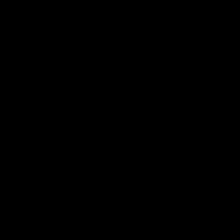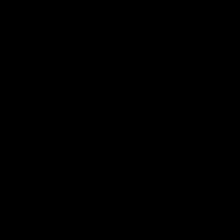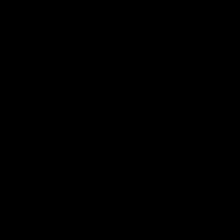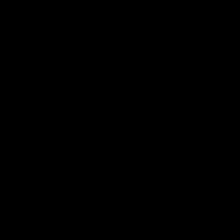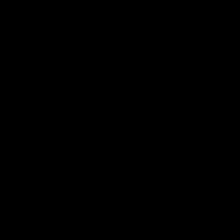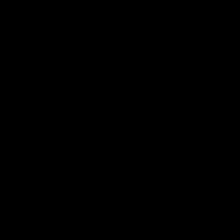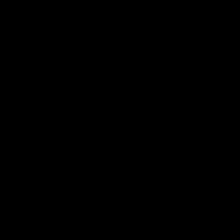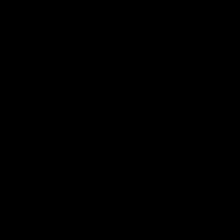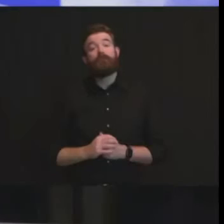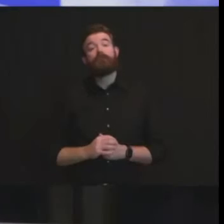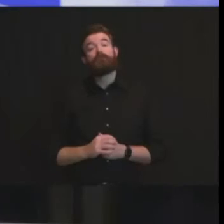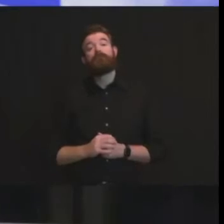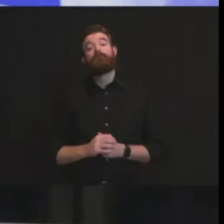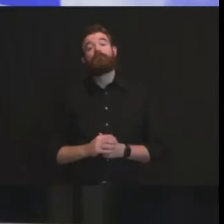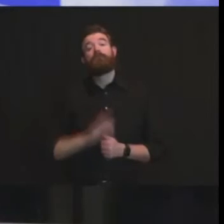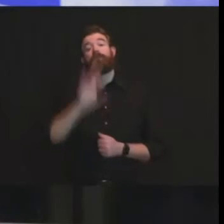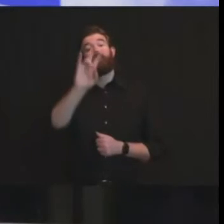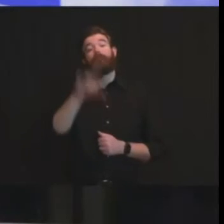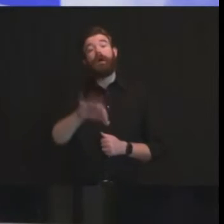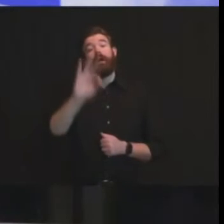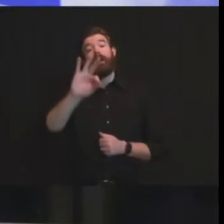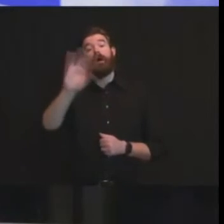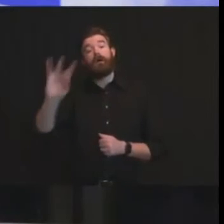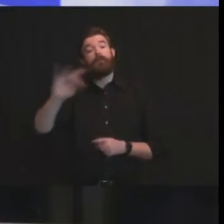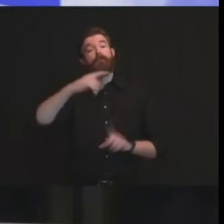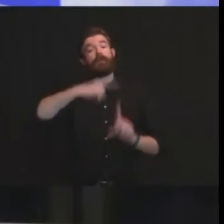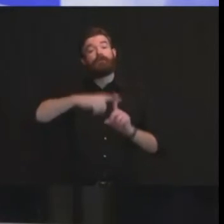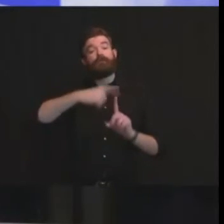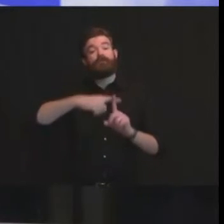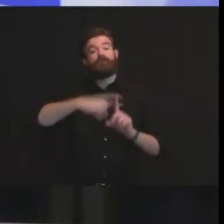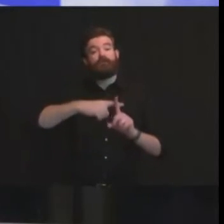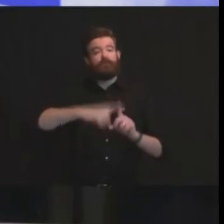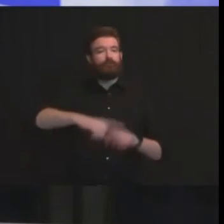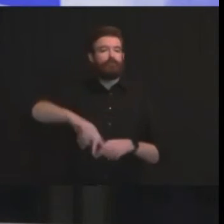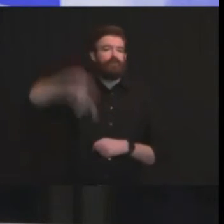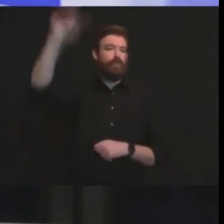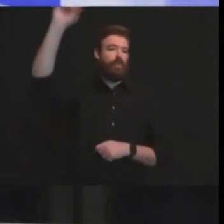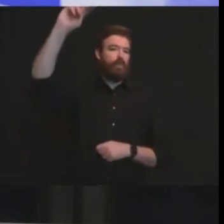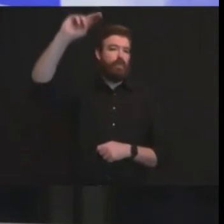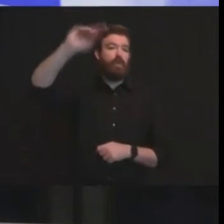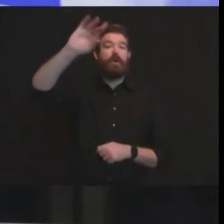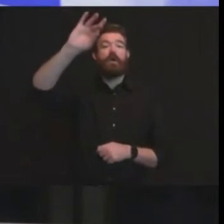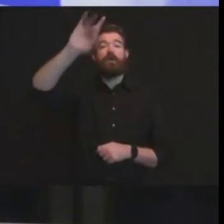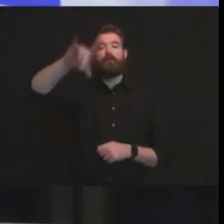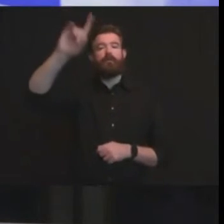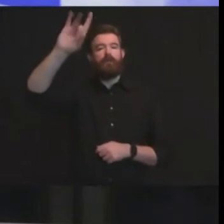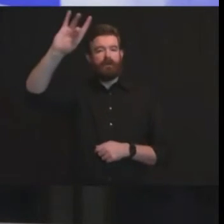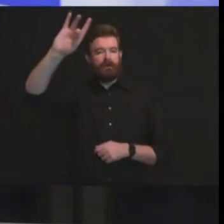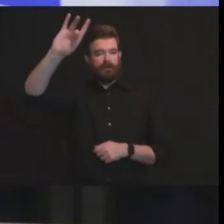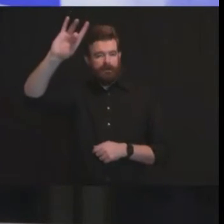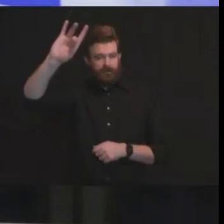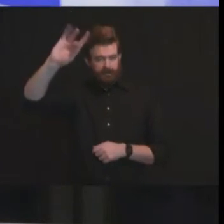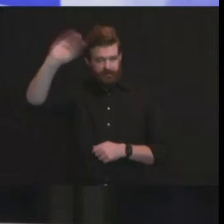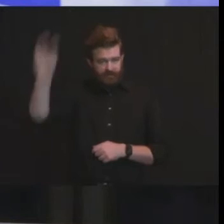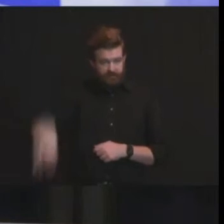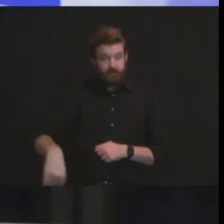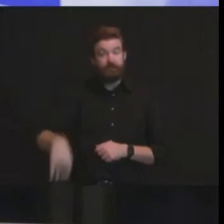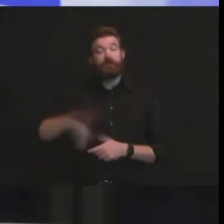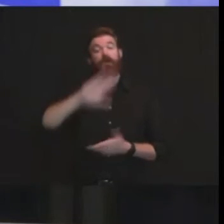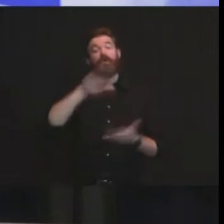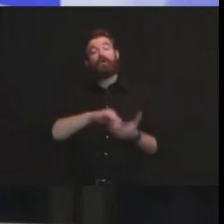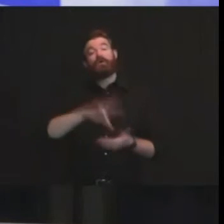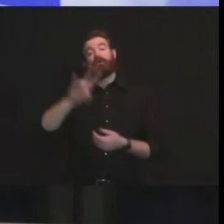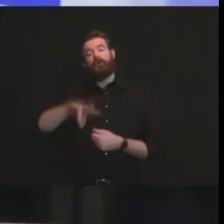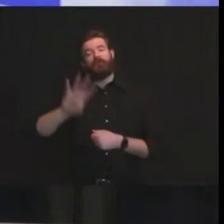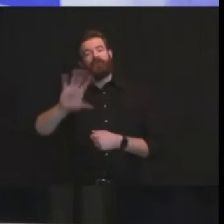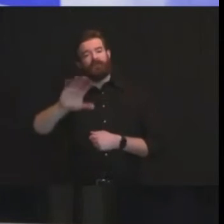.9 the northern part of the state is 8.18 the central part of the state 7.45 and the